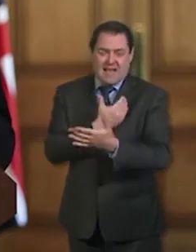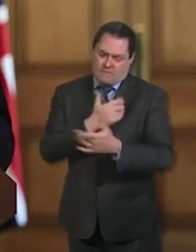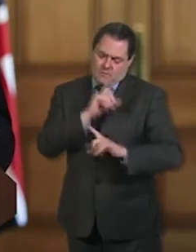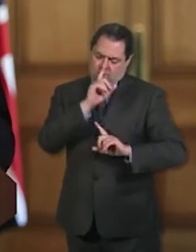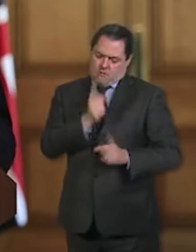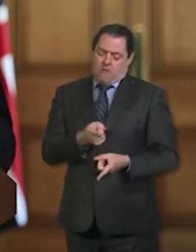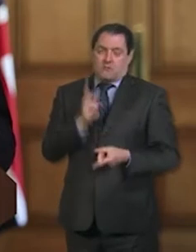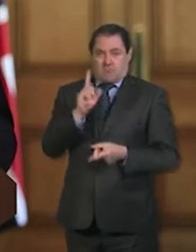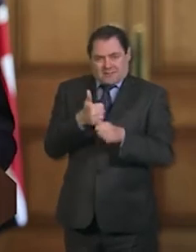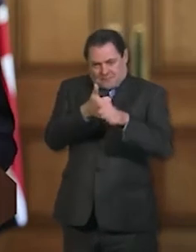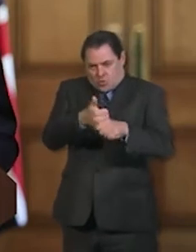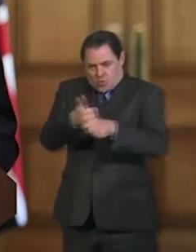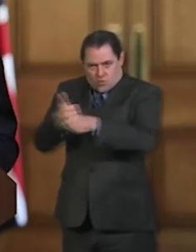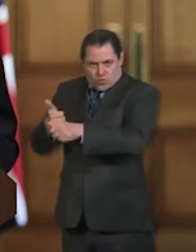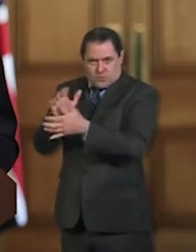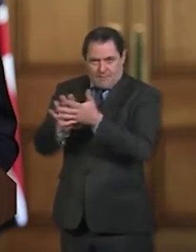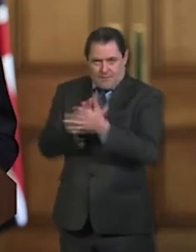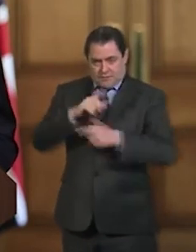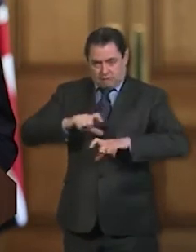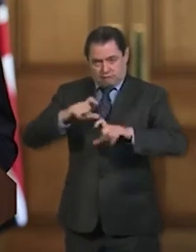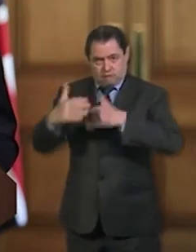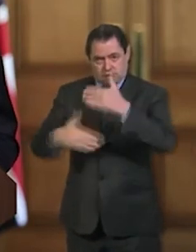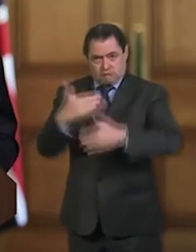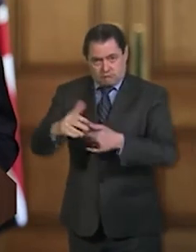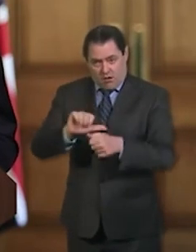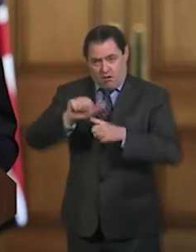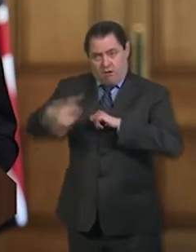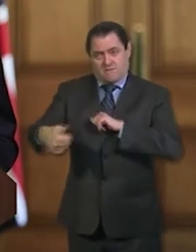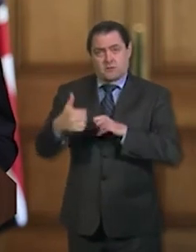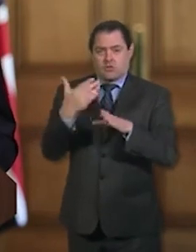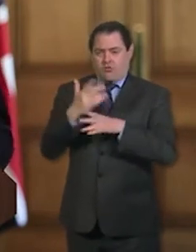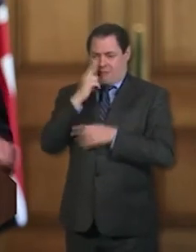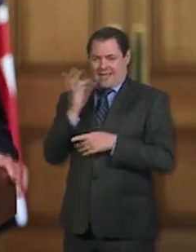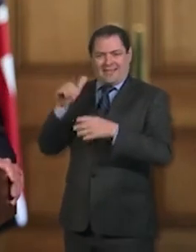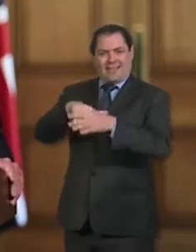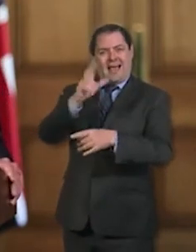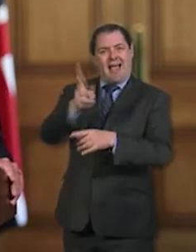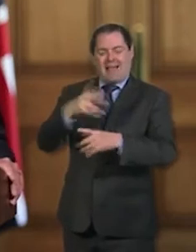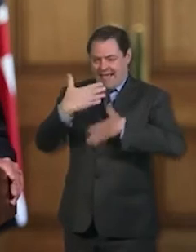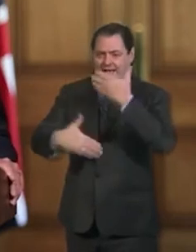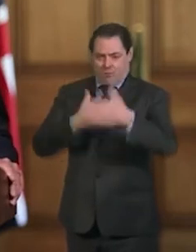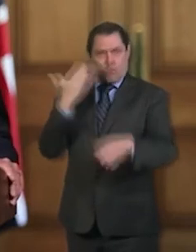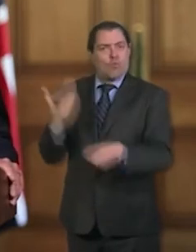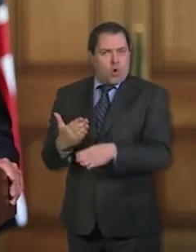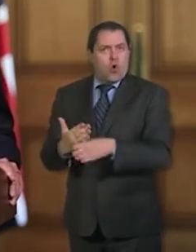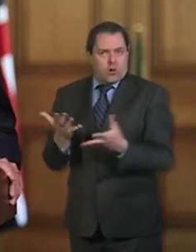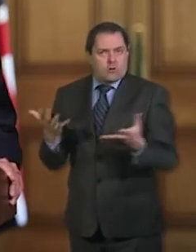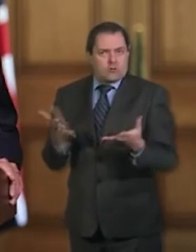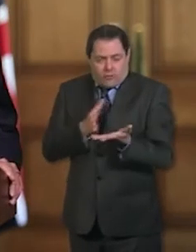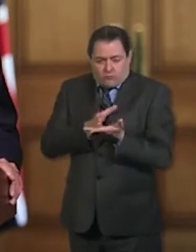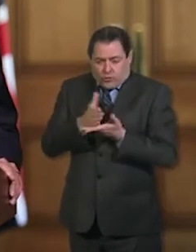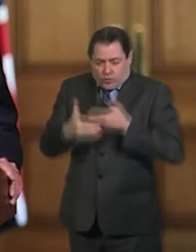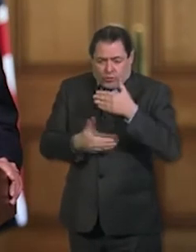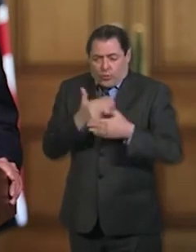keep the jobs there for people to go back to as we get through this crisis. But it's also true that the economy is going to have to